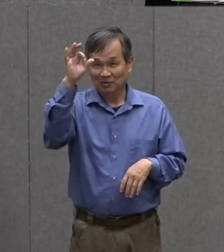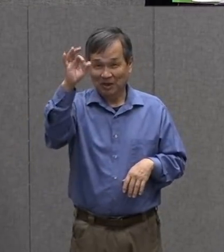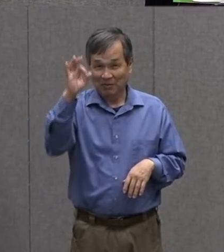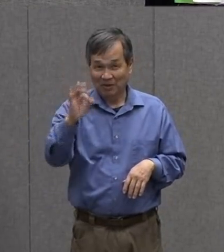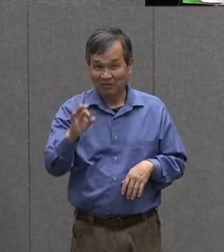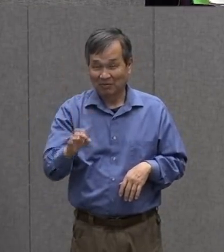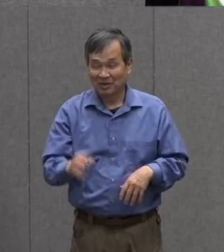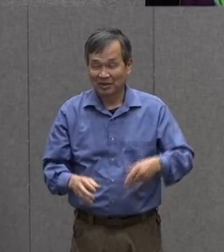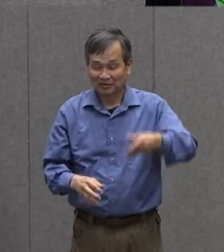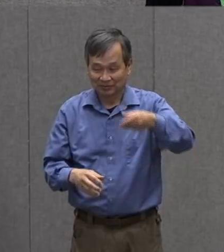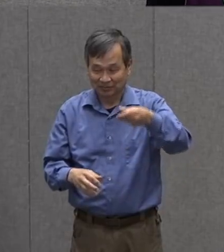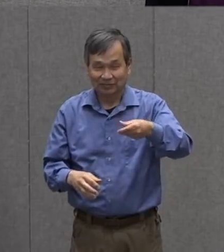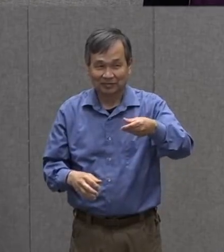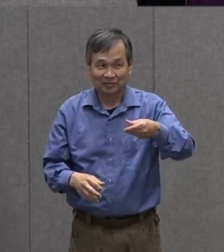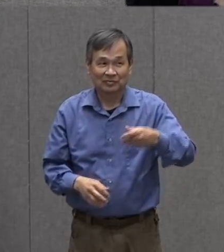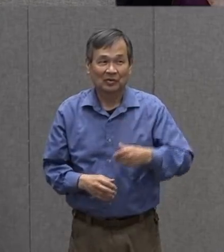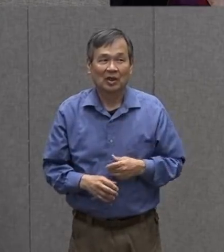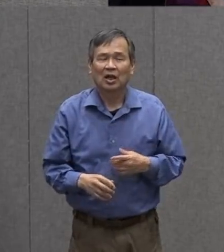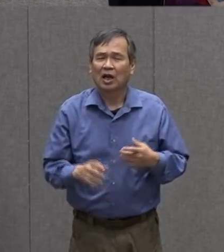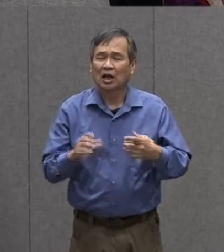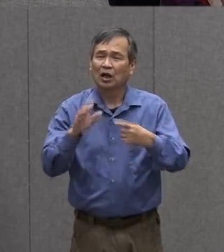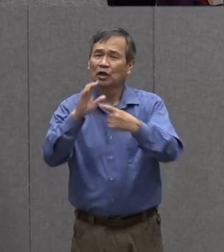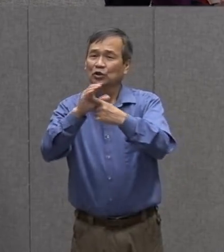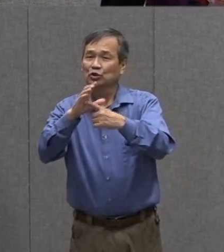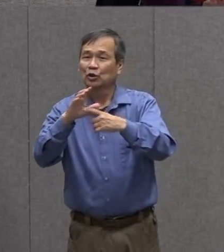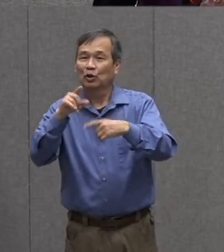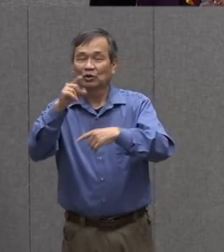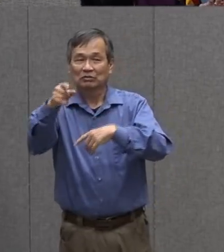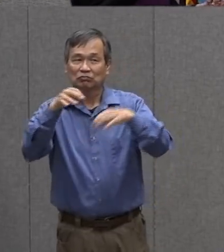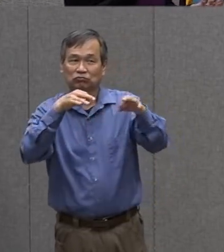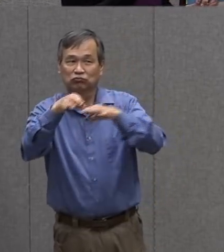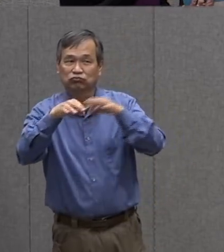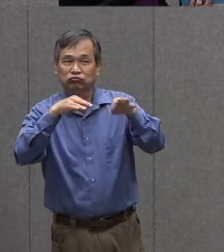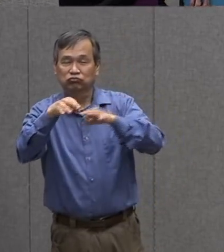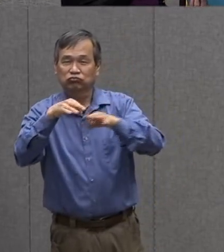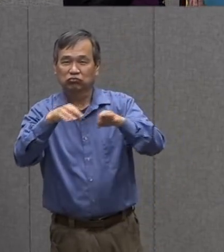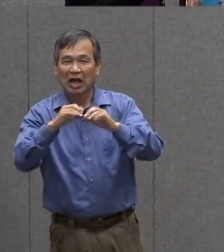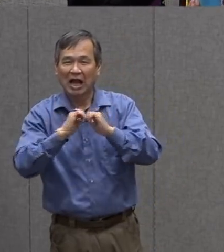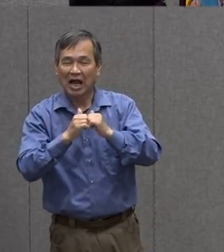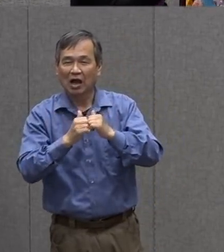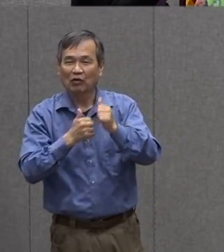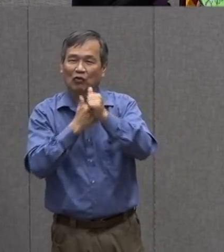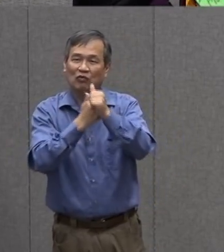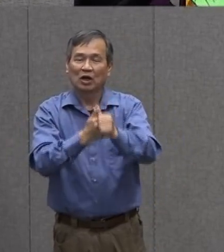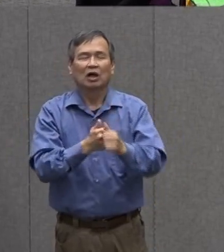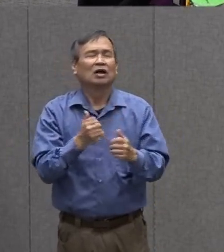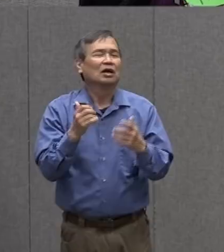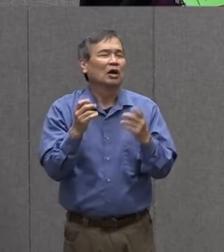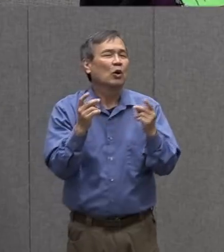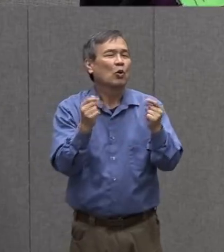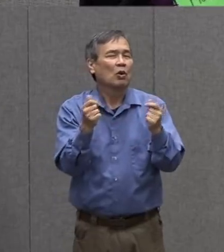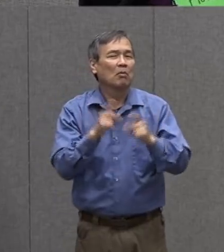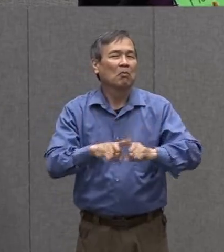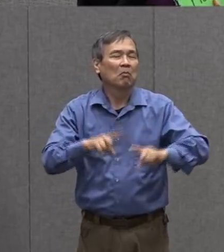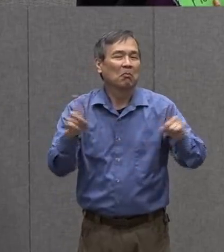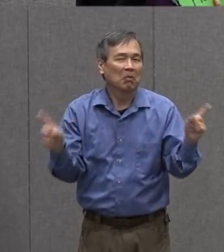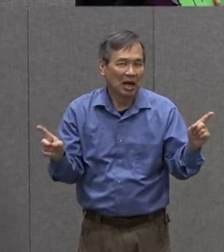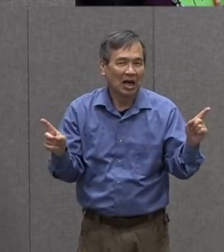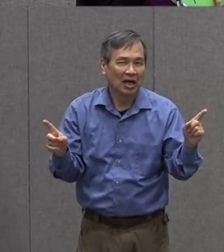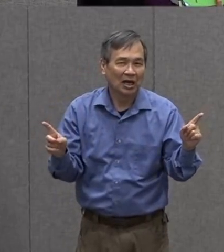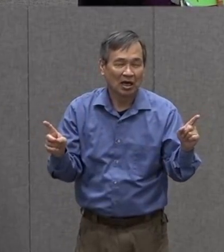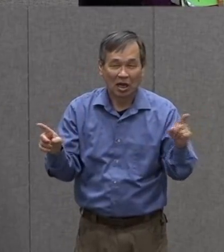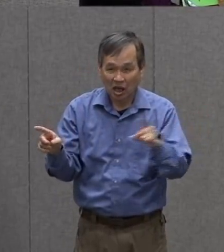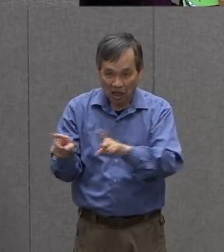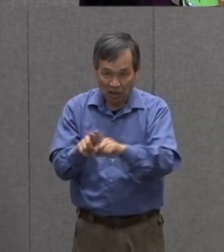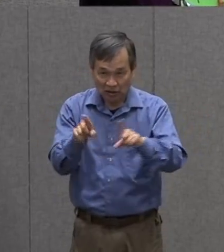simple holes I made some pictures so everybody can see and we'll go through this kind of quickly but we